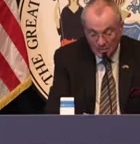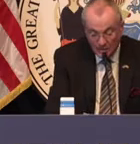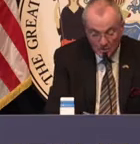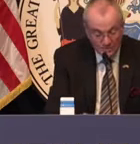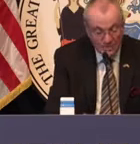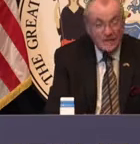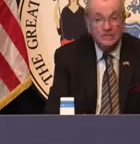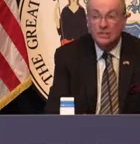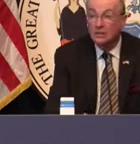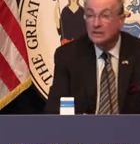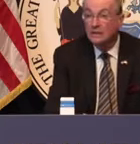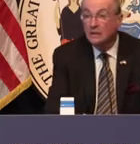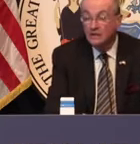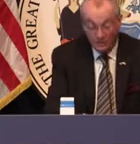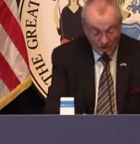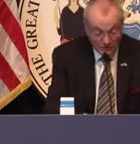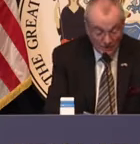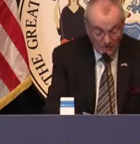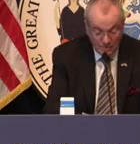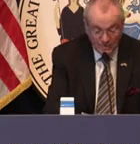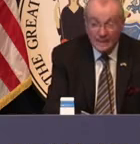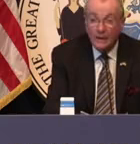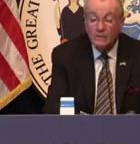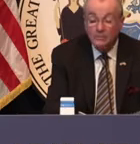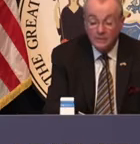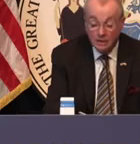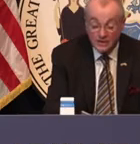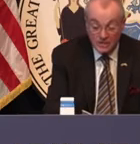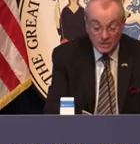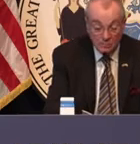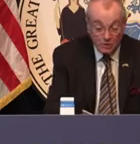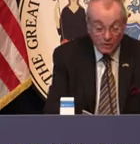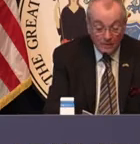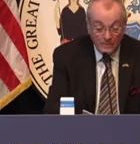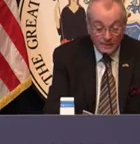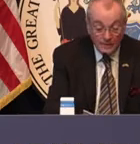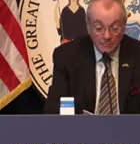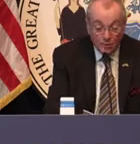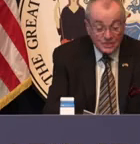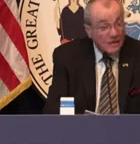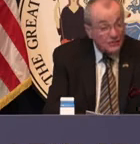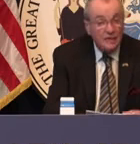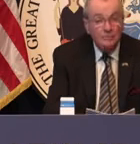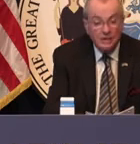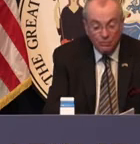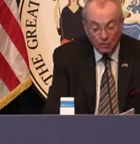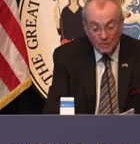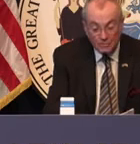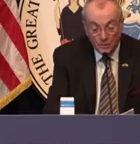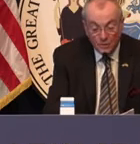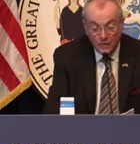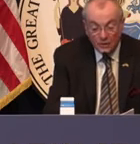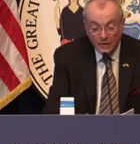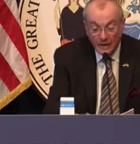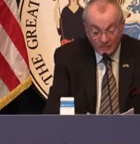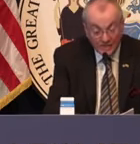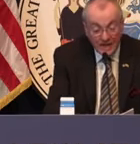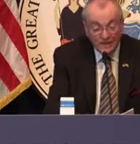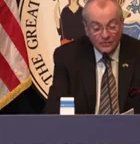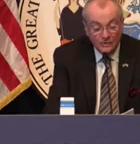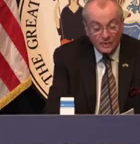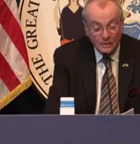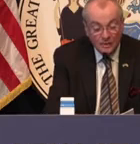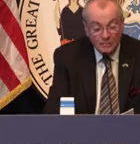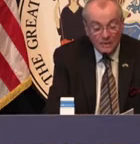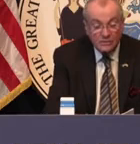building the partnerships necessary for us to keep building out our testing program. More testing means more people will know their health